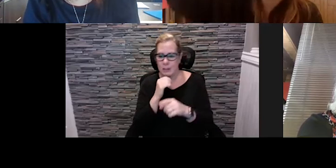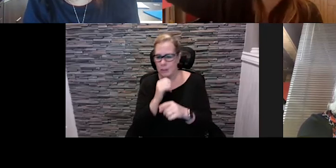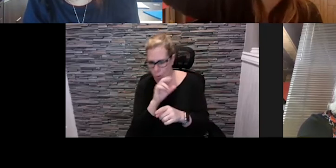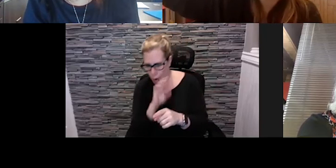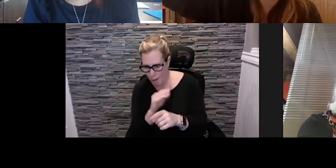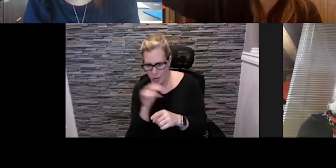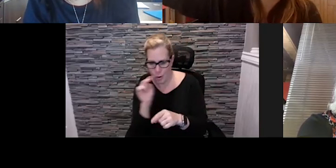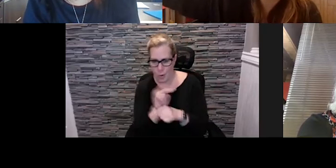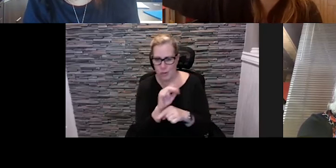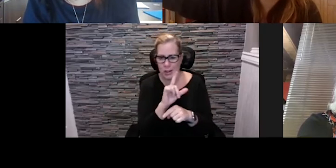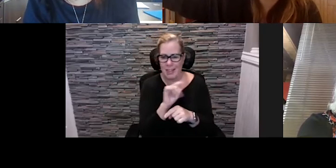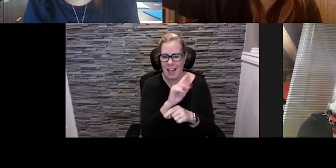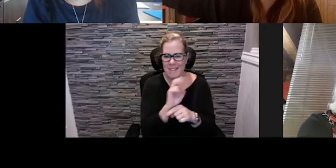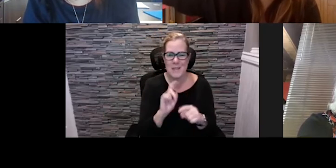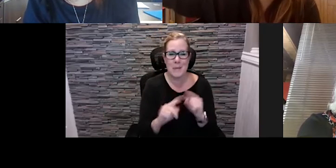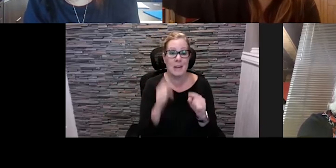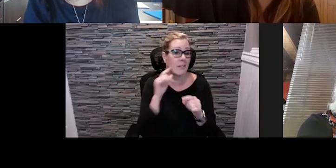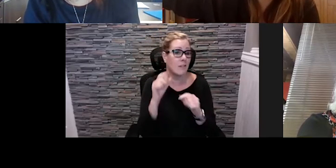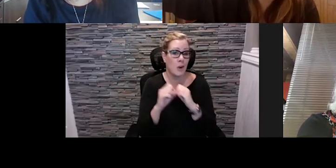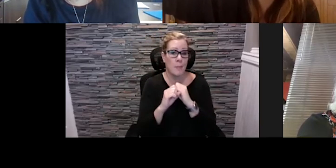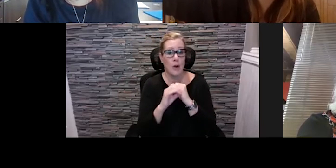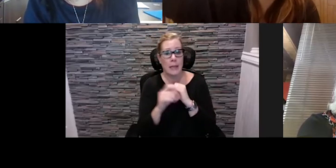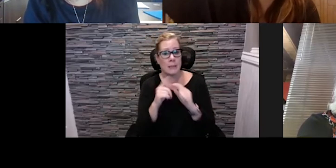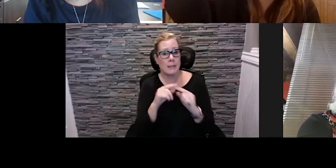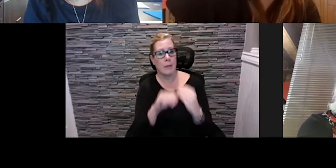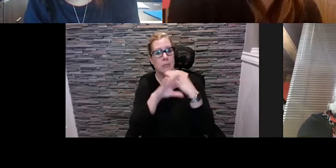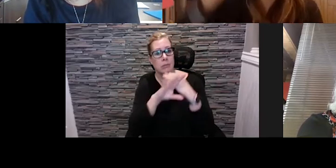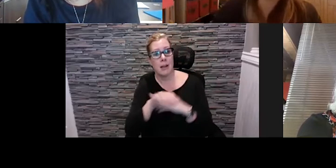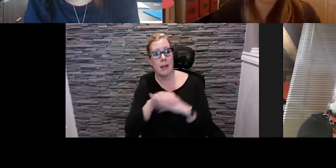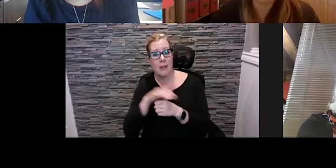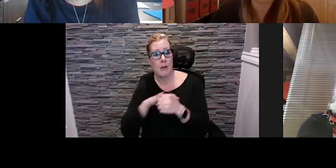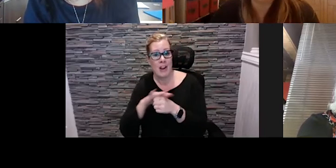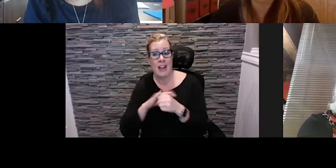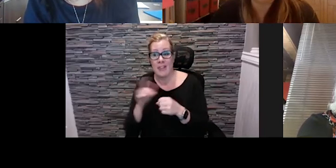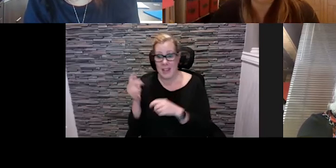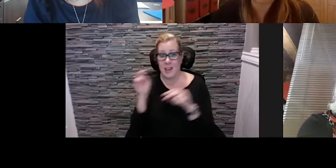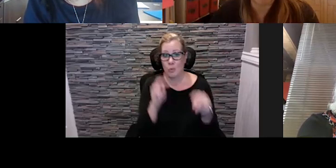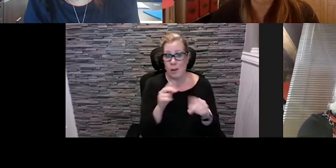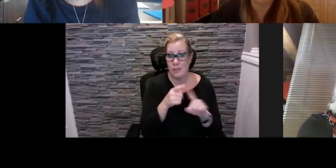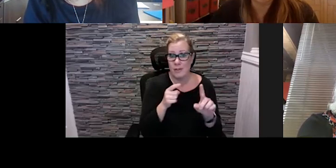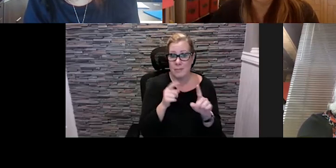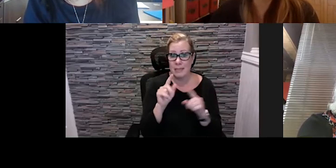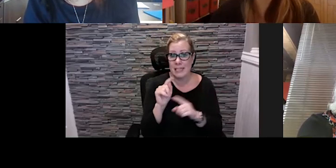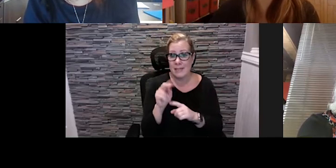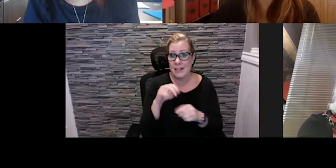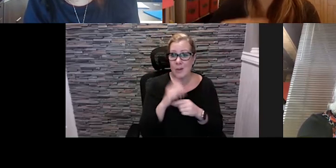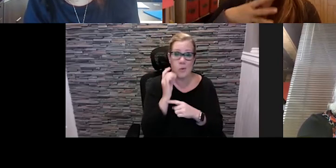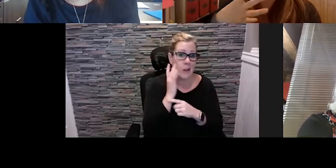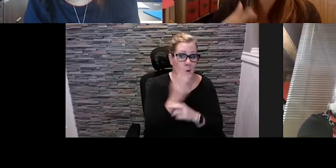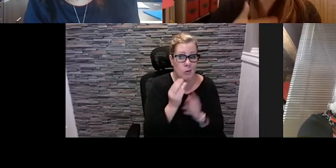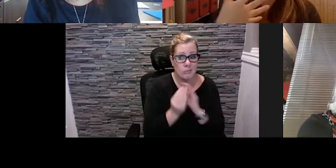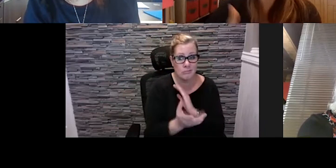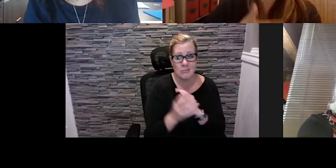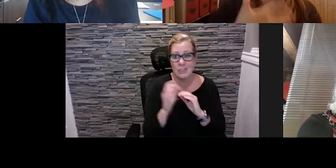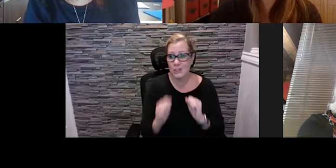live but you're broadcasting from some other venue they can actually watch it on the tv in the hotel room so there